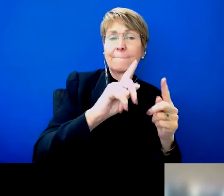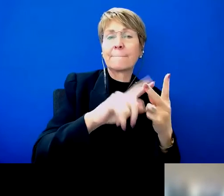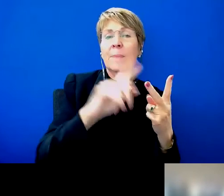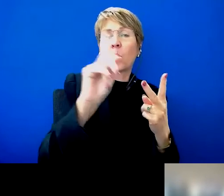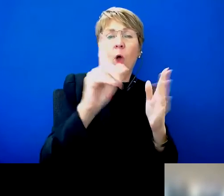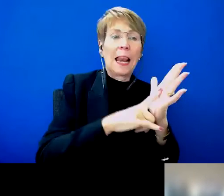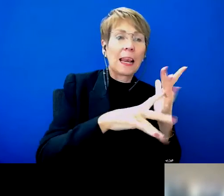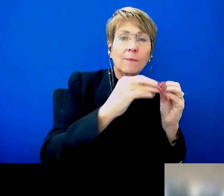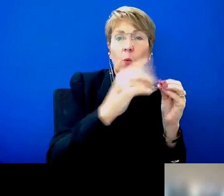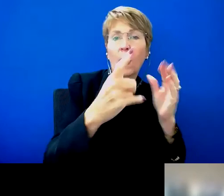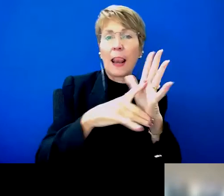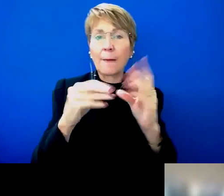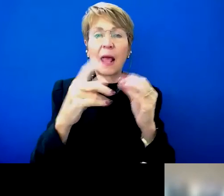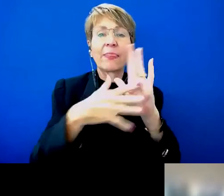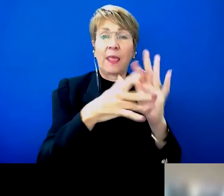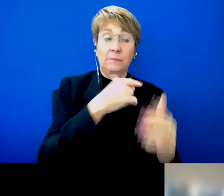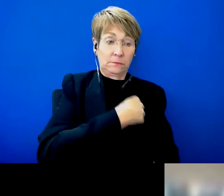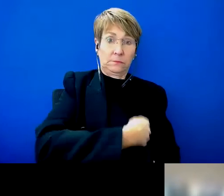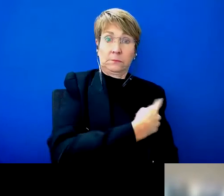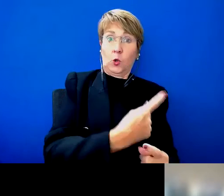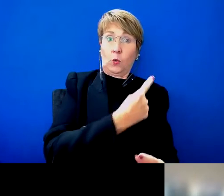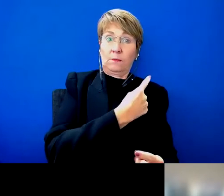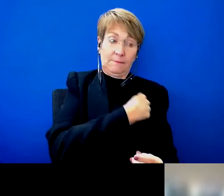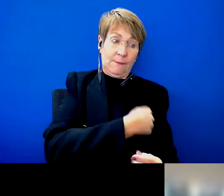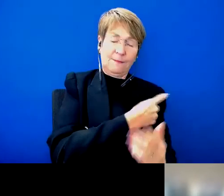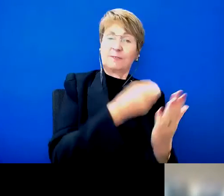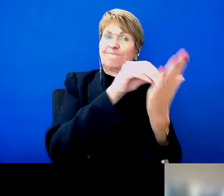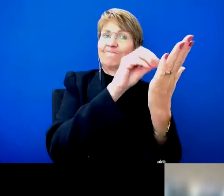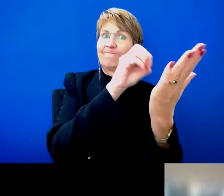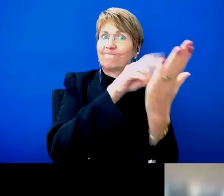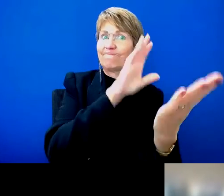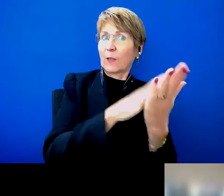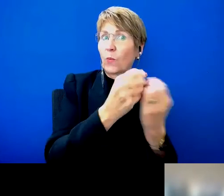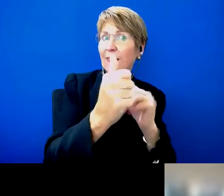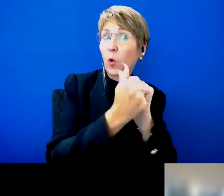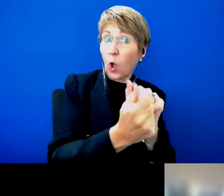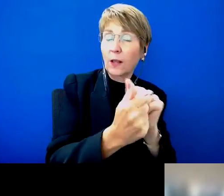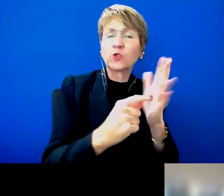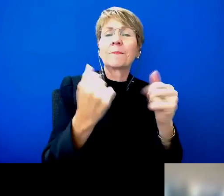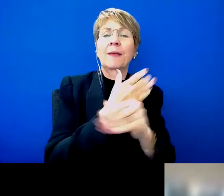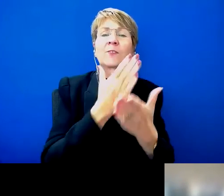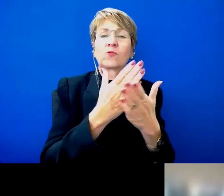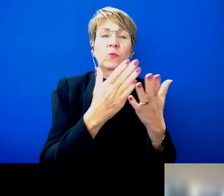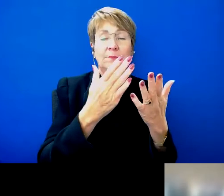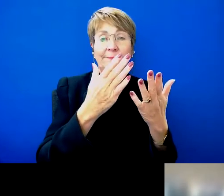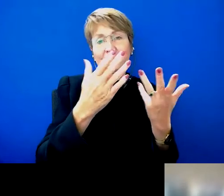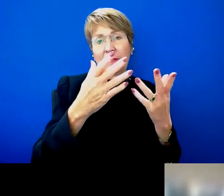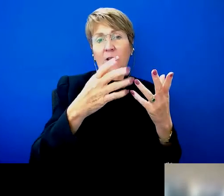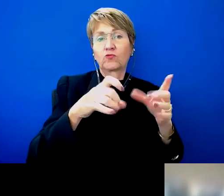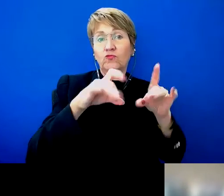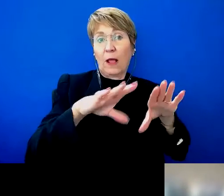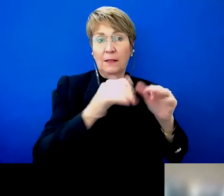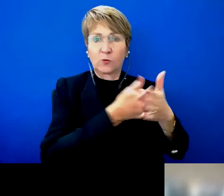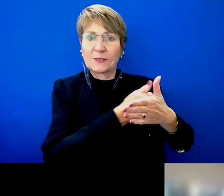things. And to pledge their commitment to work with their colleagues, to establish a nationally consistent AT program if they are elected.